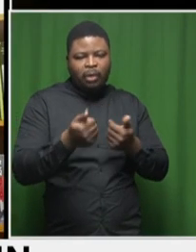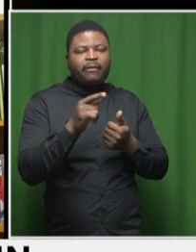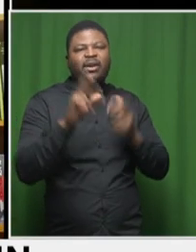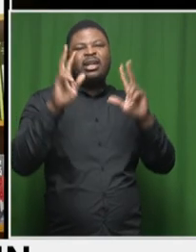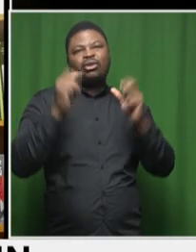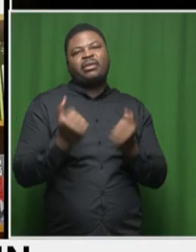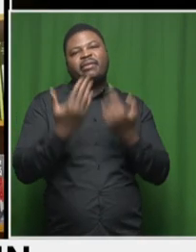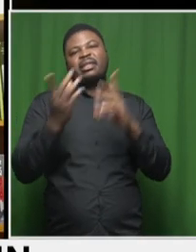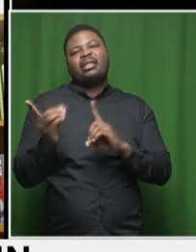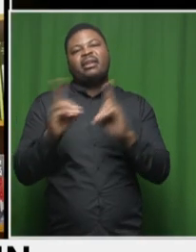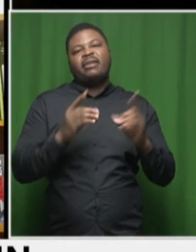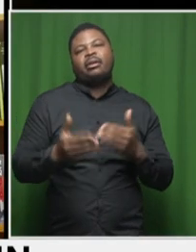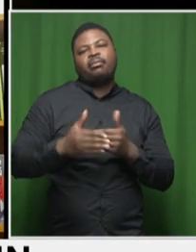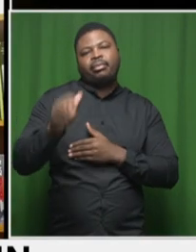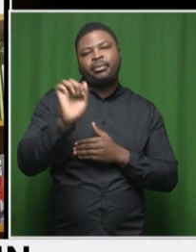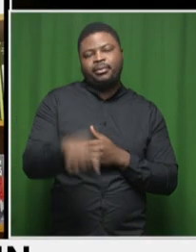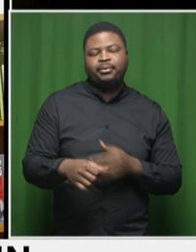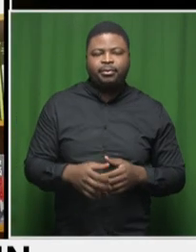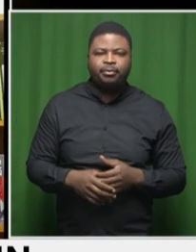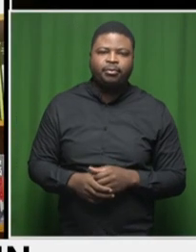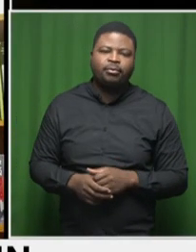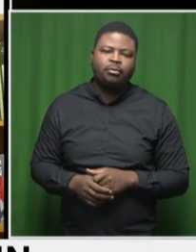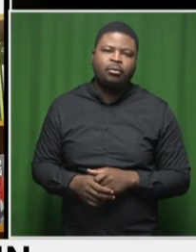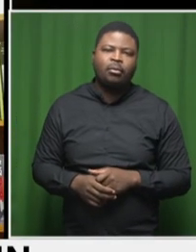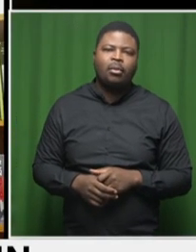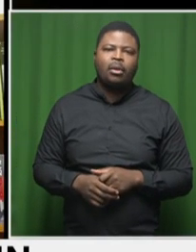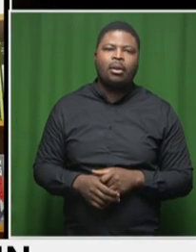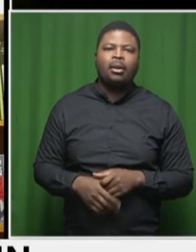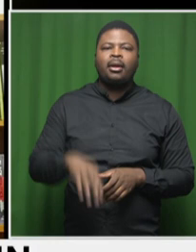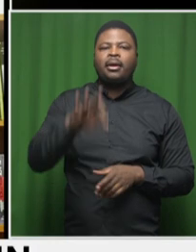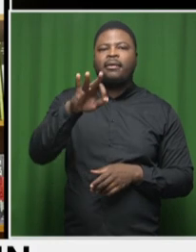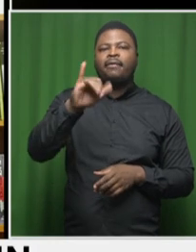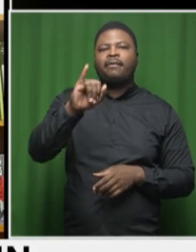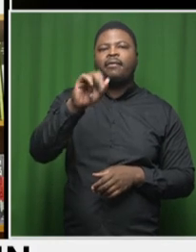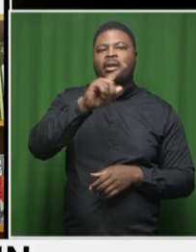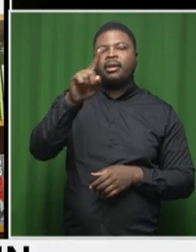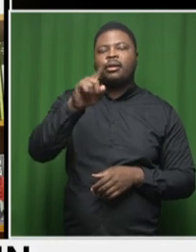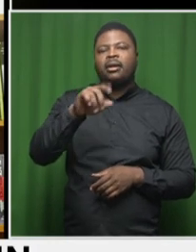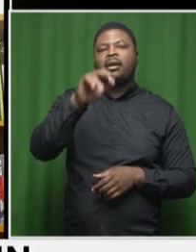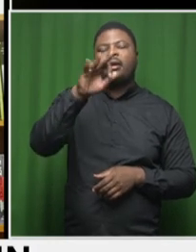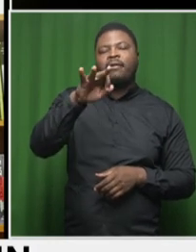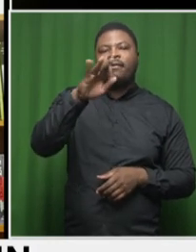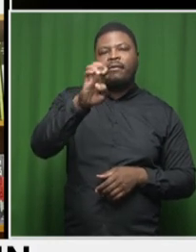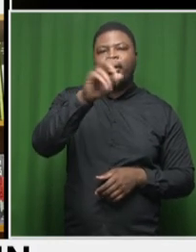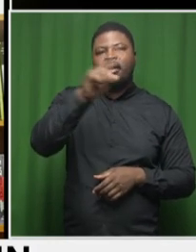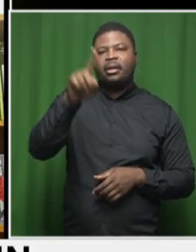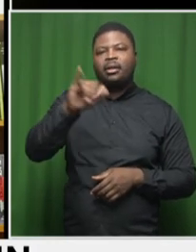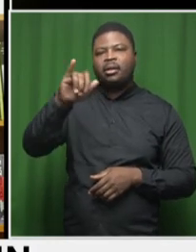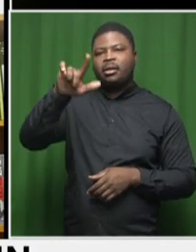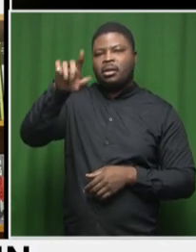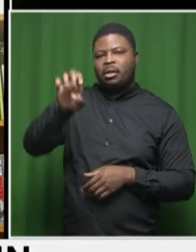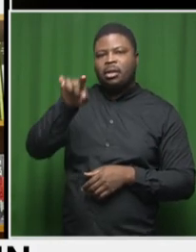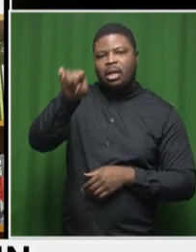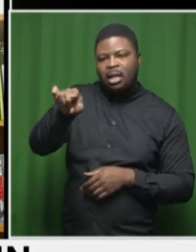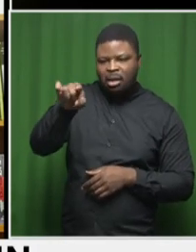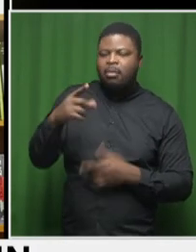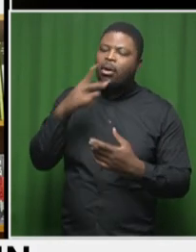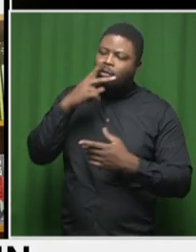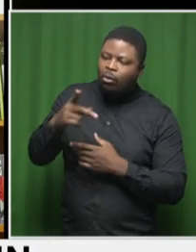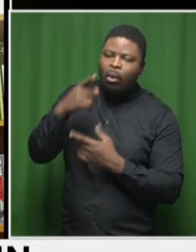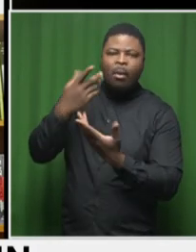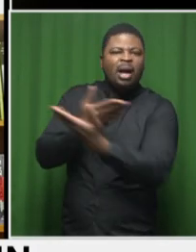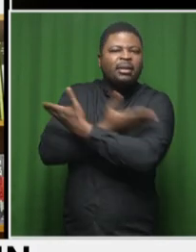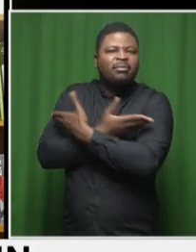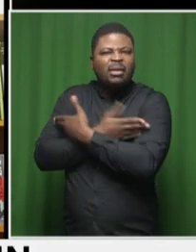protesters in the Fizilidabi region in the free state, and they were burning ANC regalia